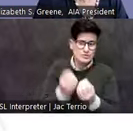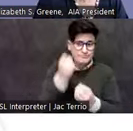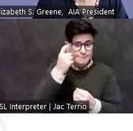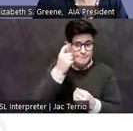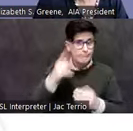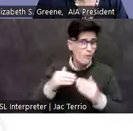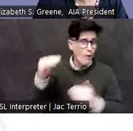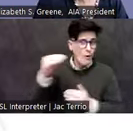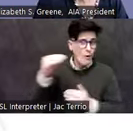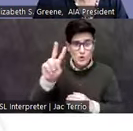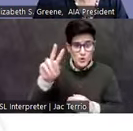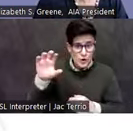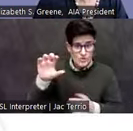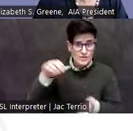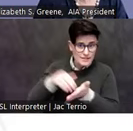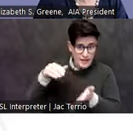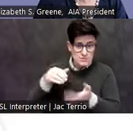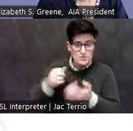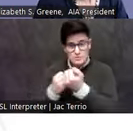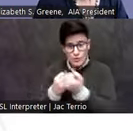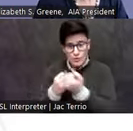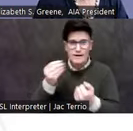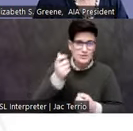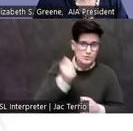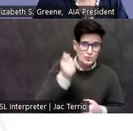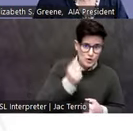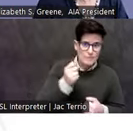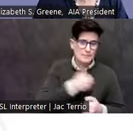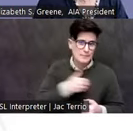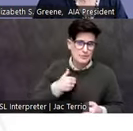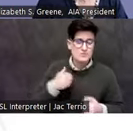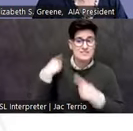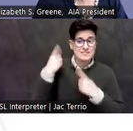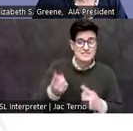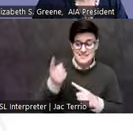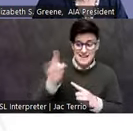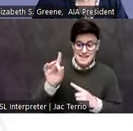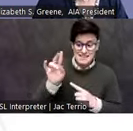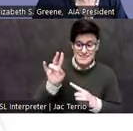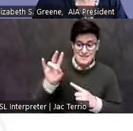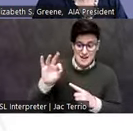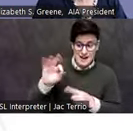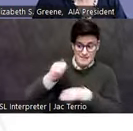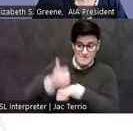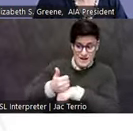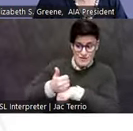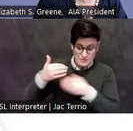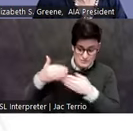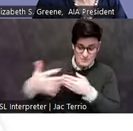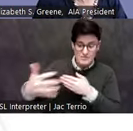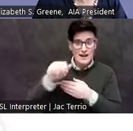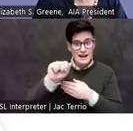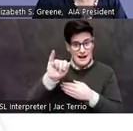,000 supporting and subscribing members. From its founding in 1879, the AIA has been committed to